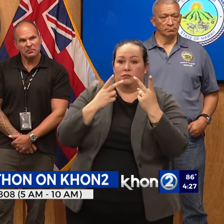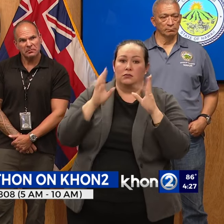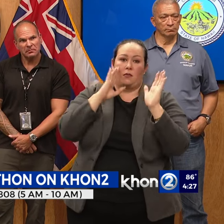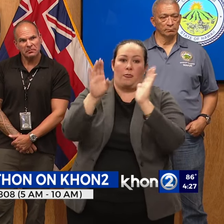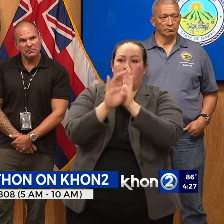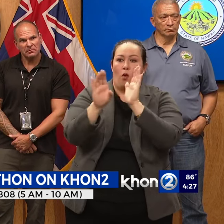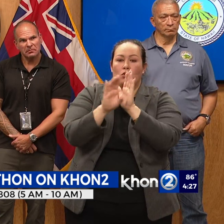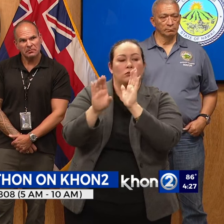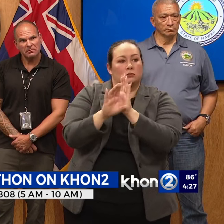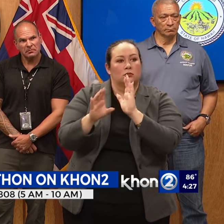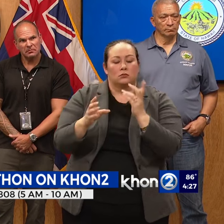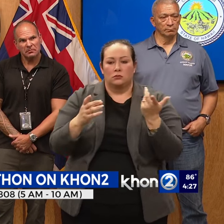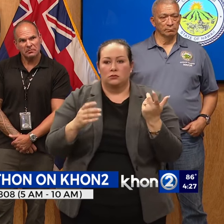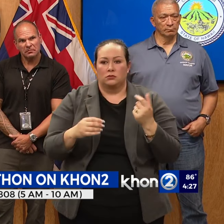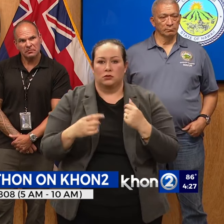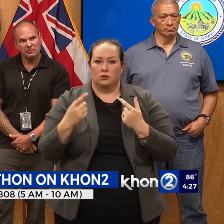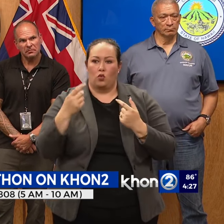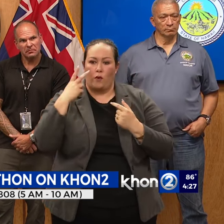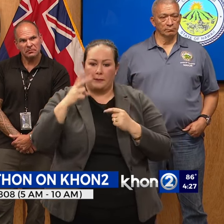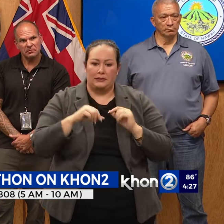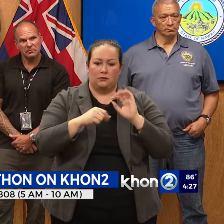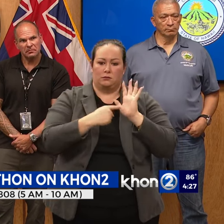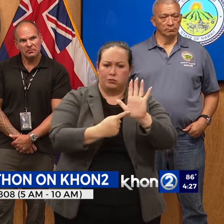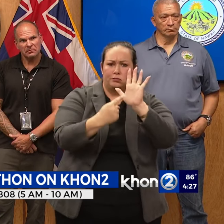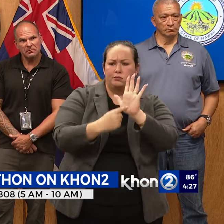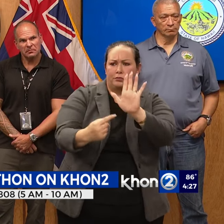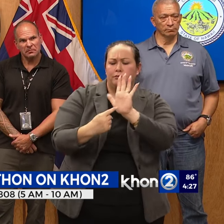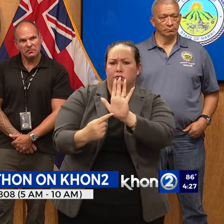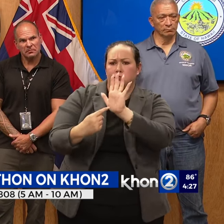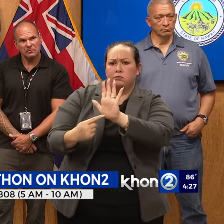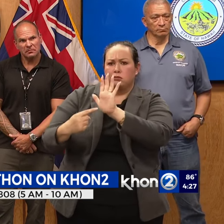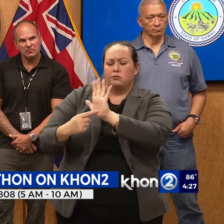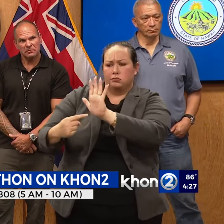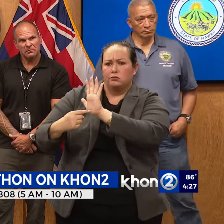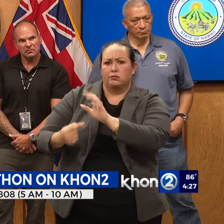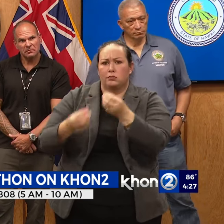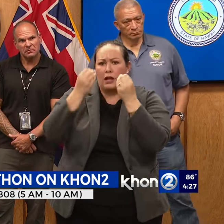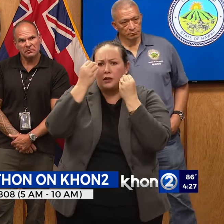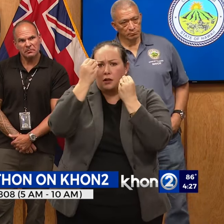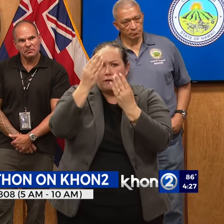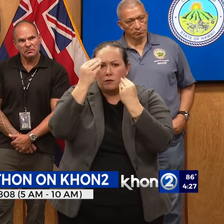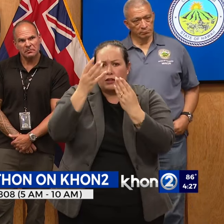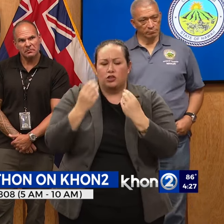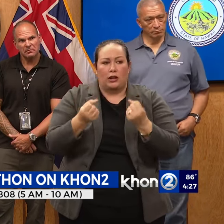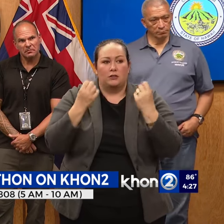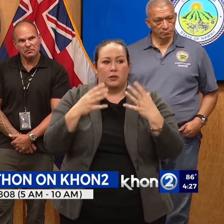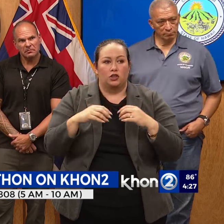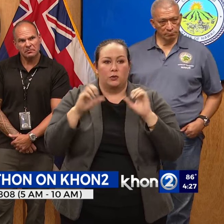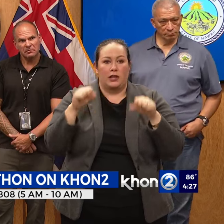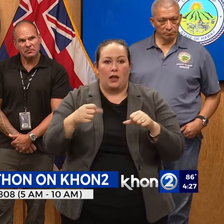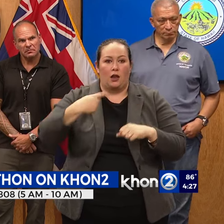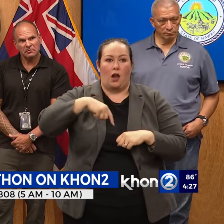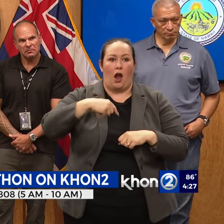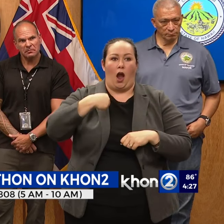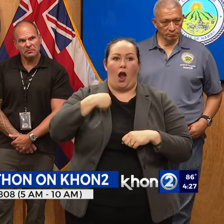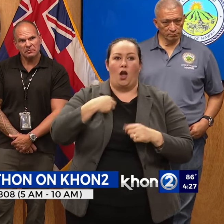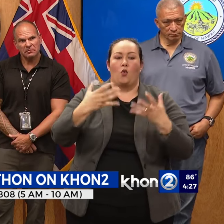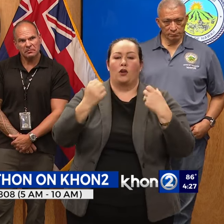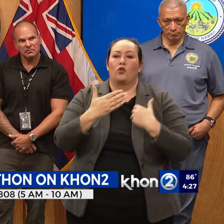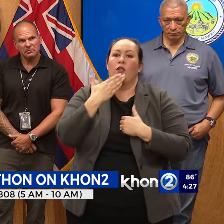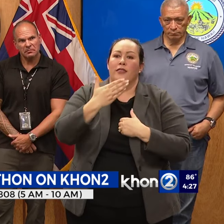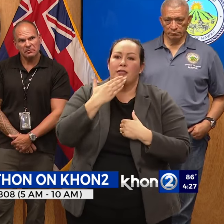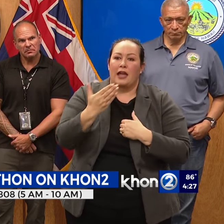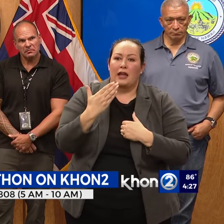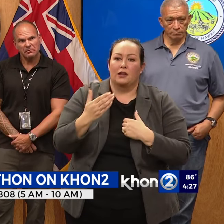photographs, and we've been airing as much as we can information. And I just want to thank the county, the